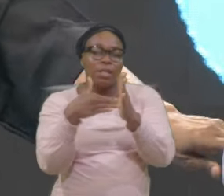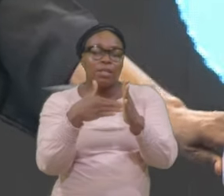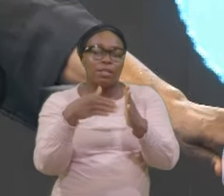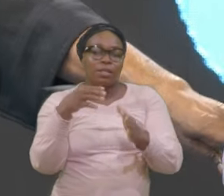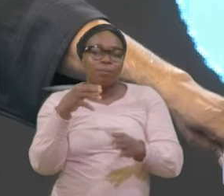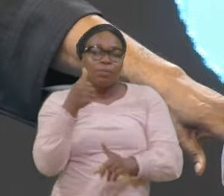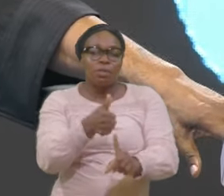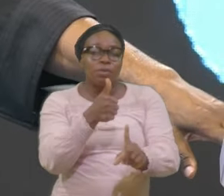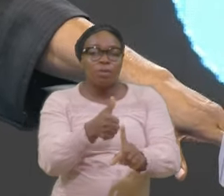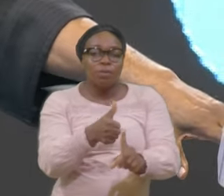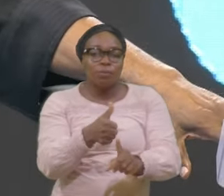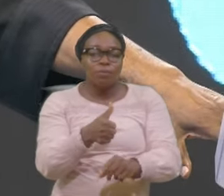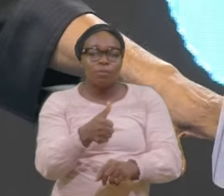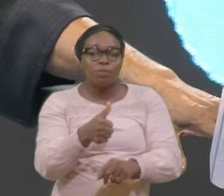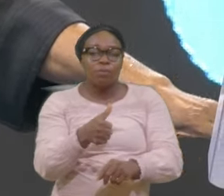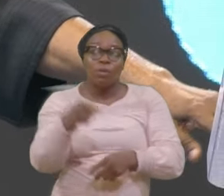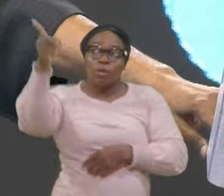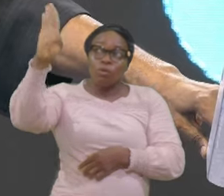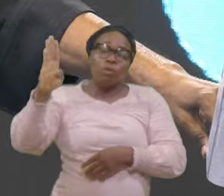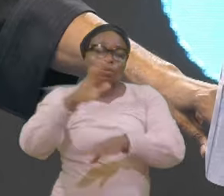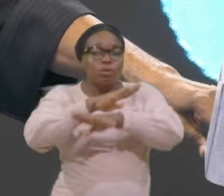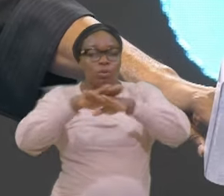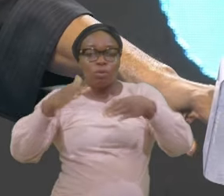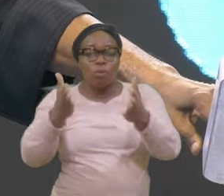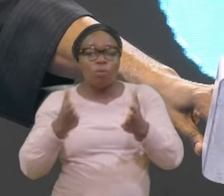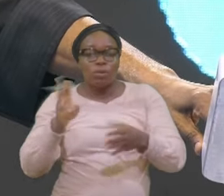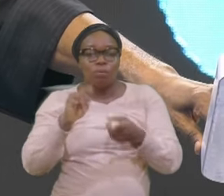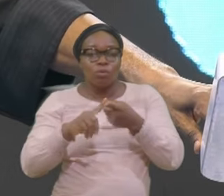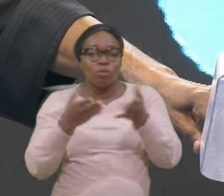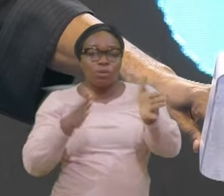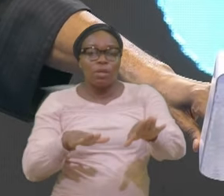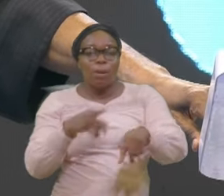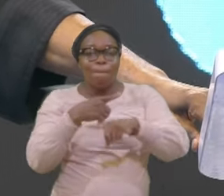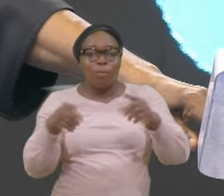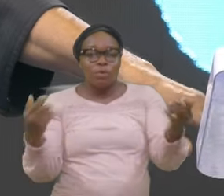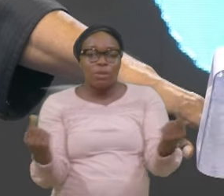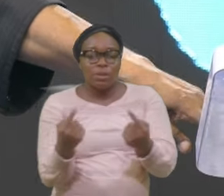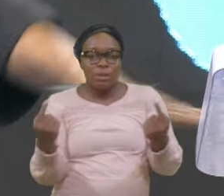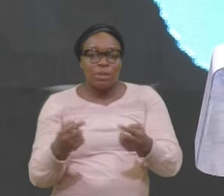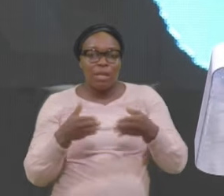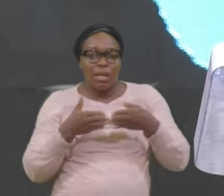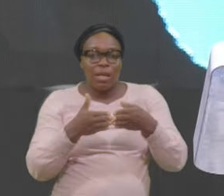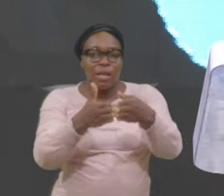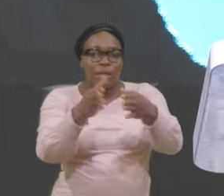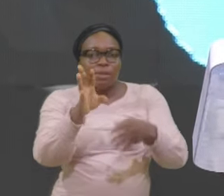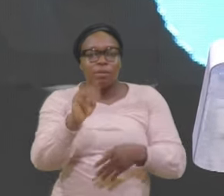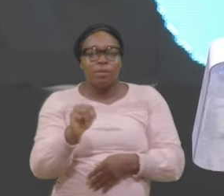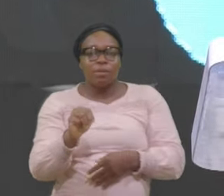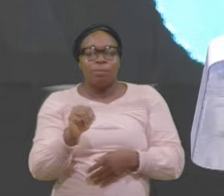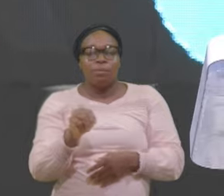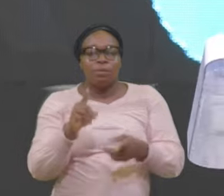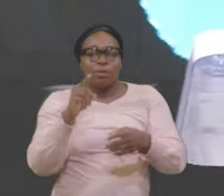Want Him To Die But His Sin Led Him To Death And